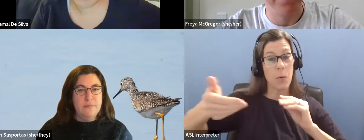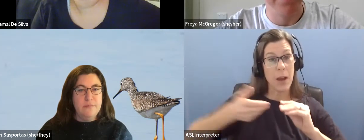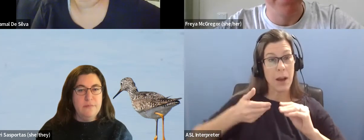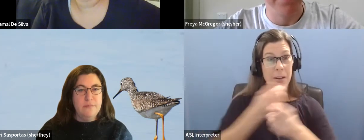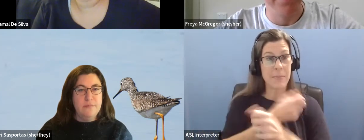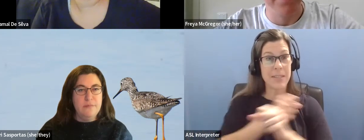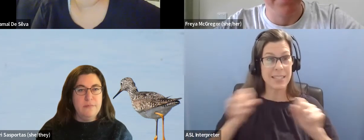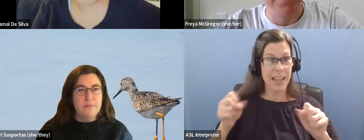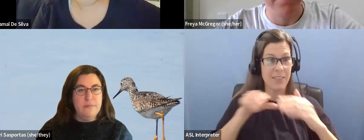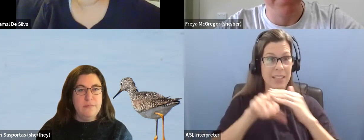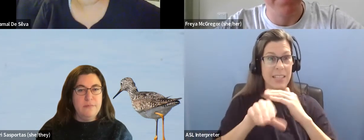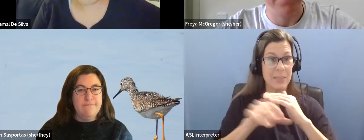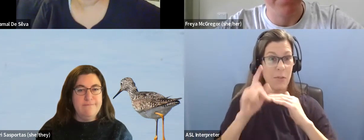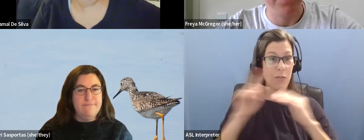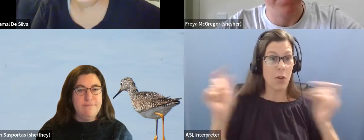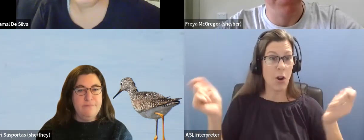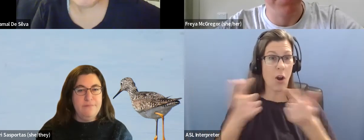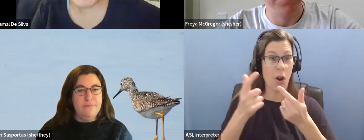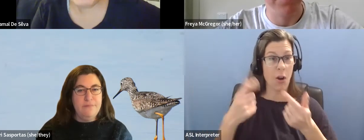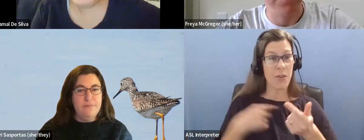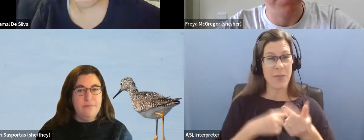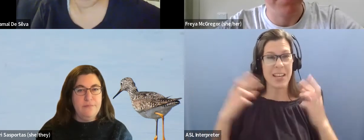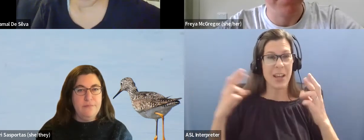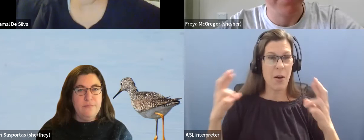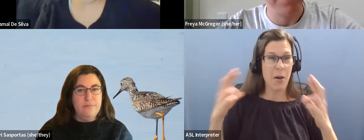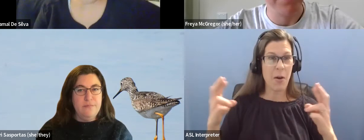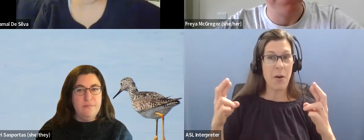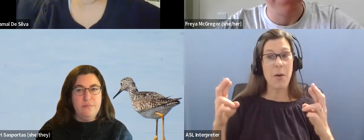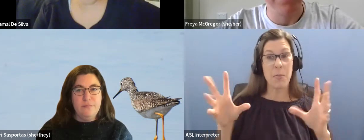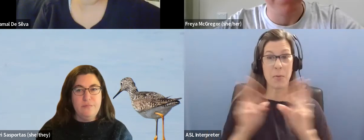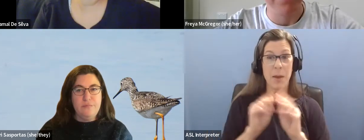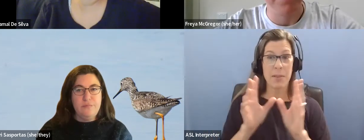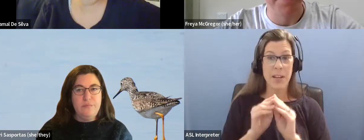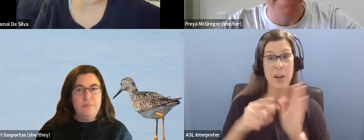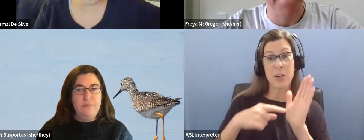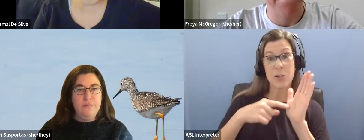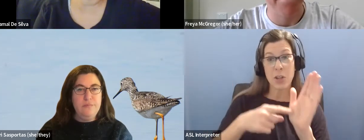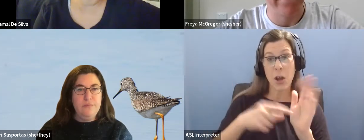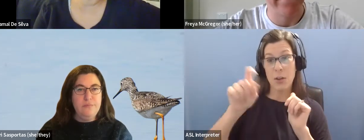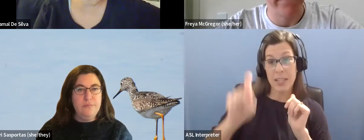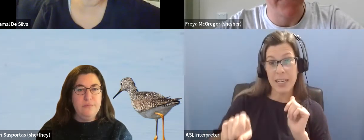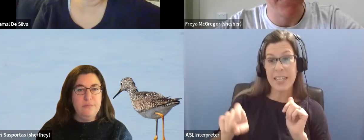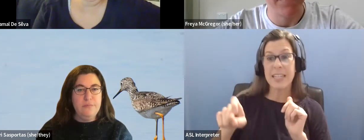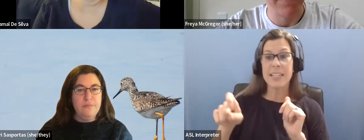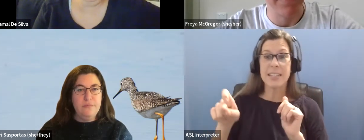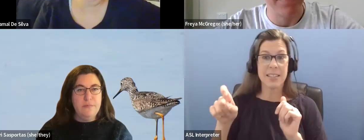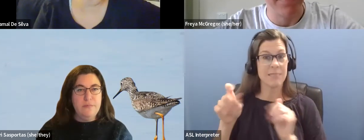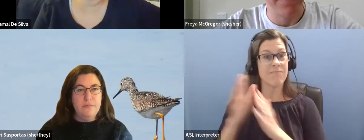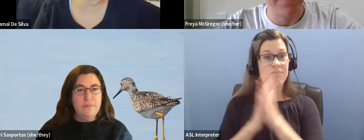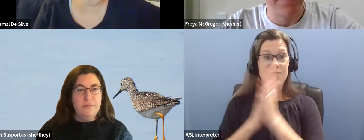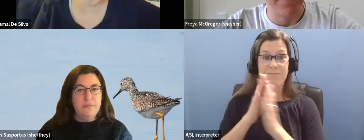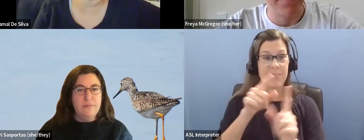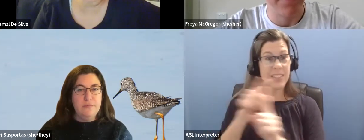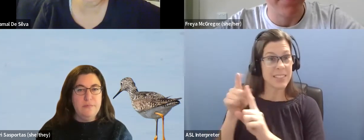accessible for everybody. We hope that these webinars will illuminate the perspectives, needs, and aspirations of birders with a